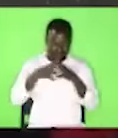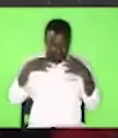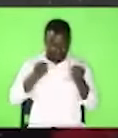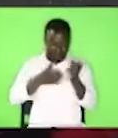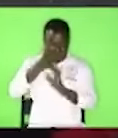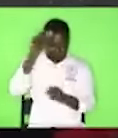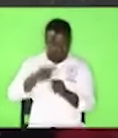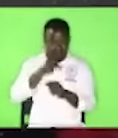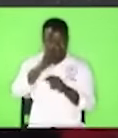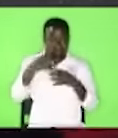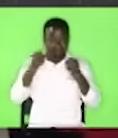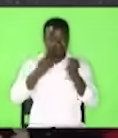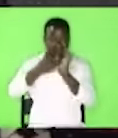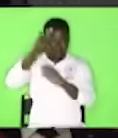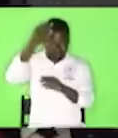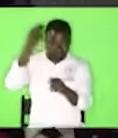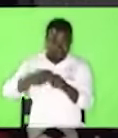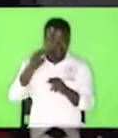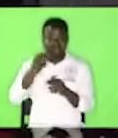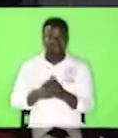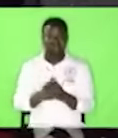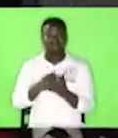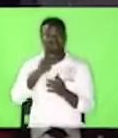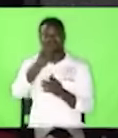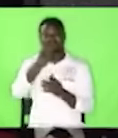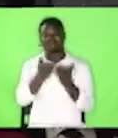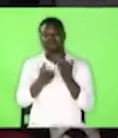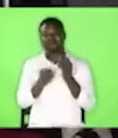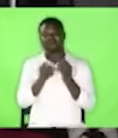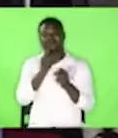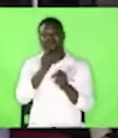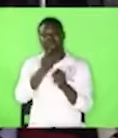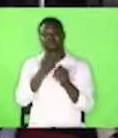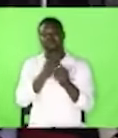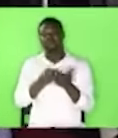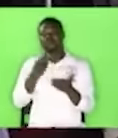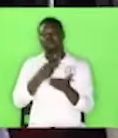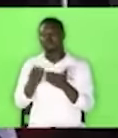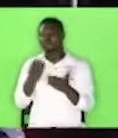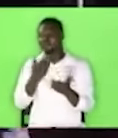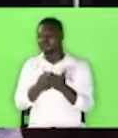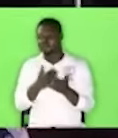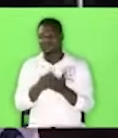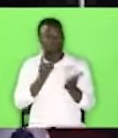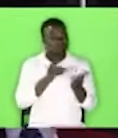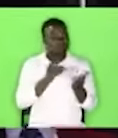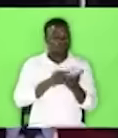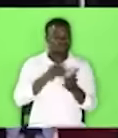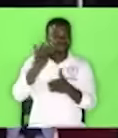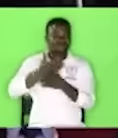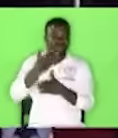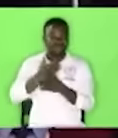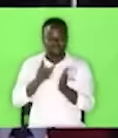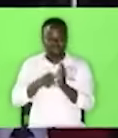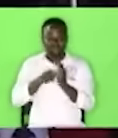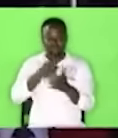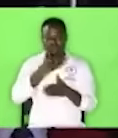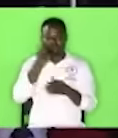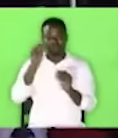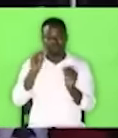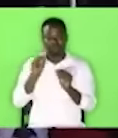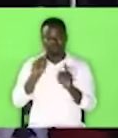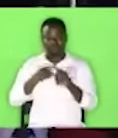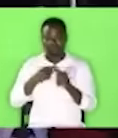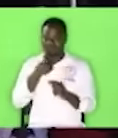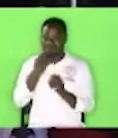healed now you might have wasted money on doctors but you are still not getting better but i want you to